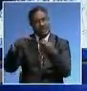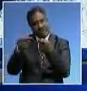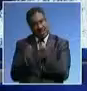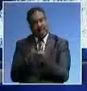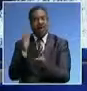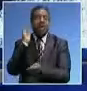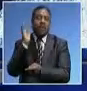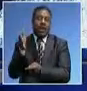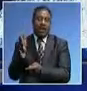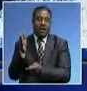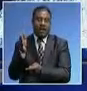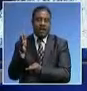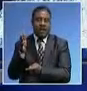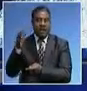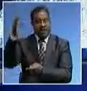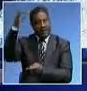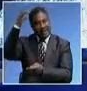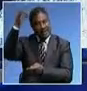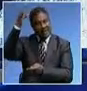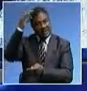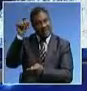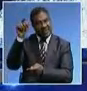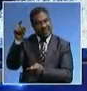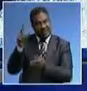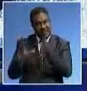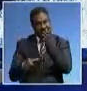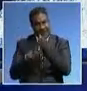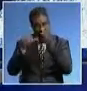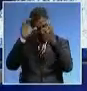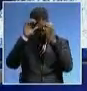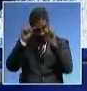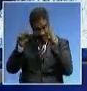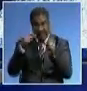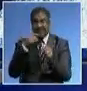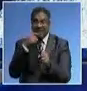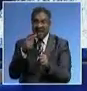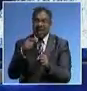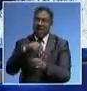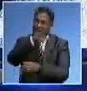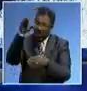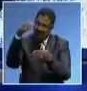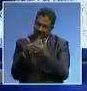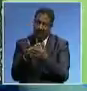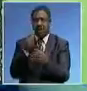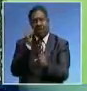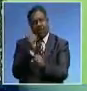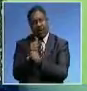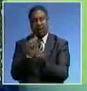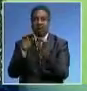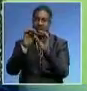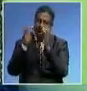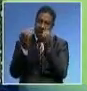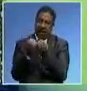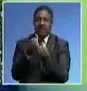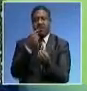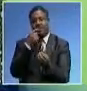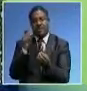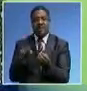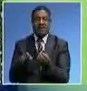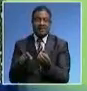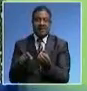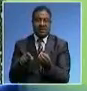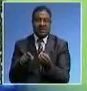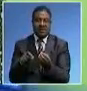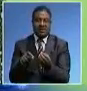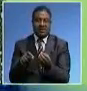president, Given Luinda, urged all party structures countrywide to wake up and start reorganizing the party. We have started